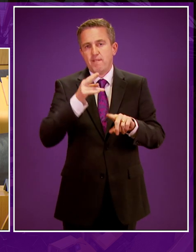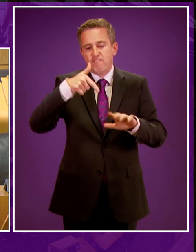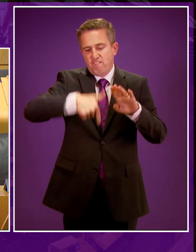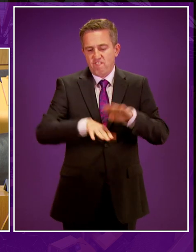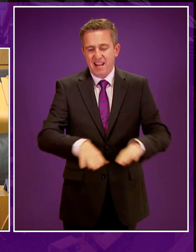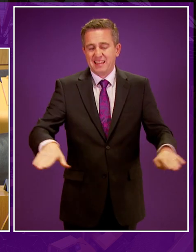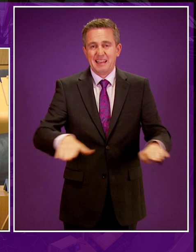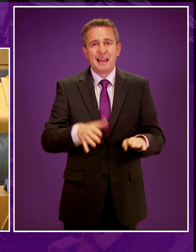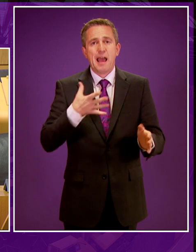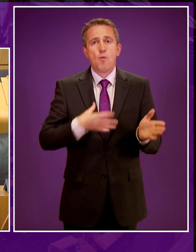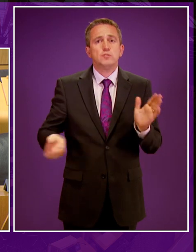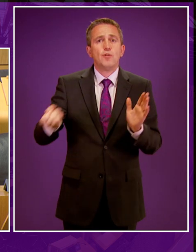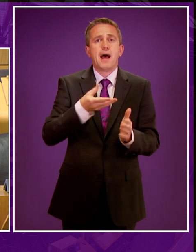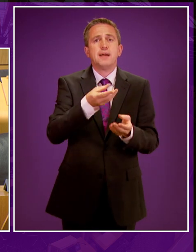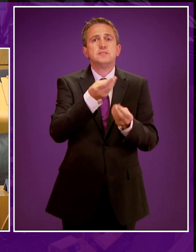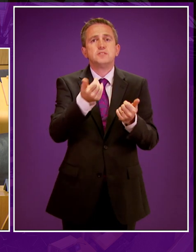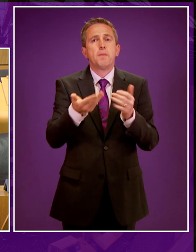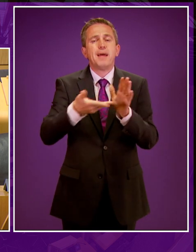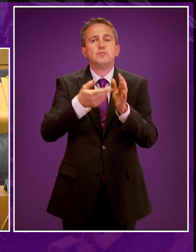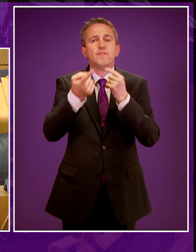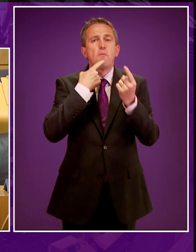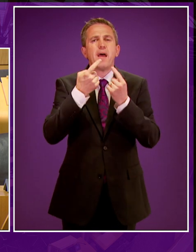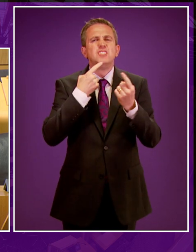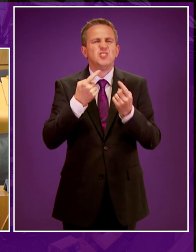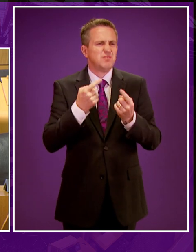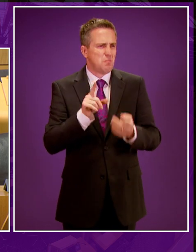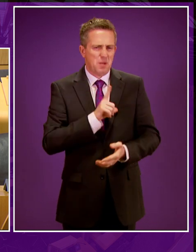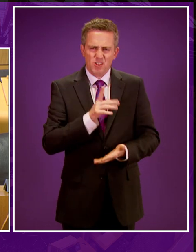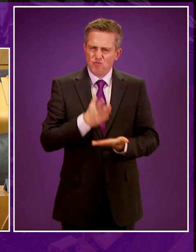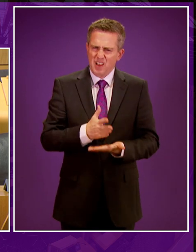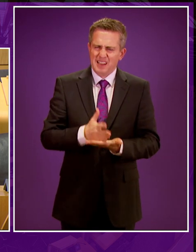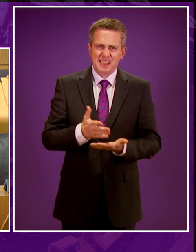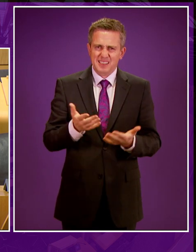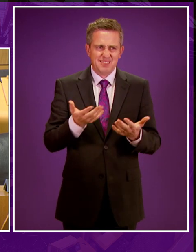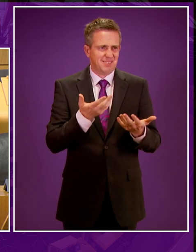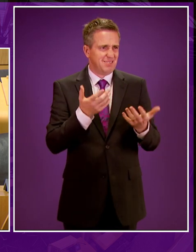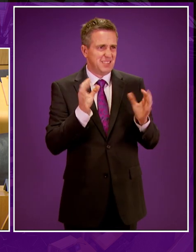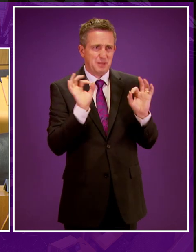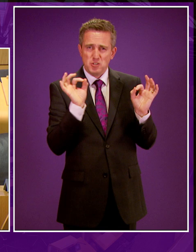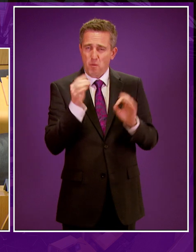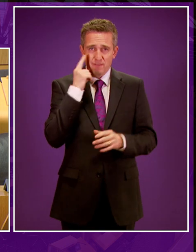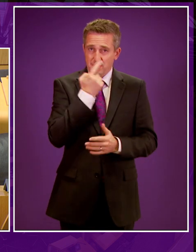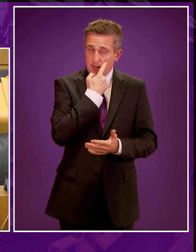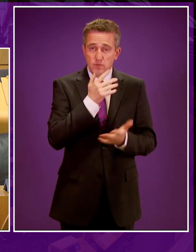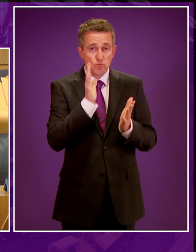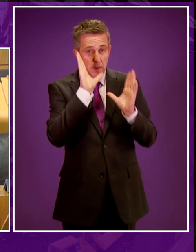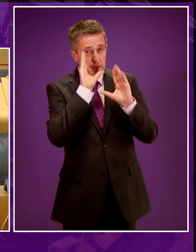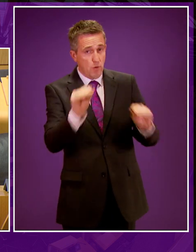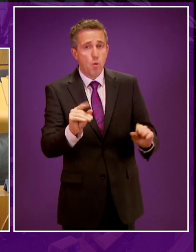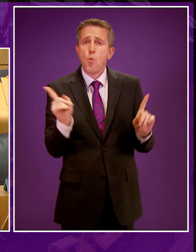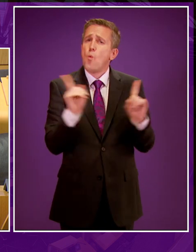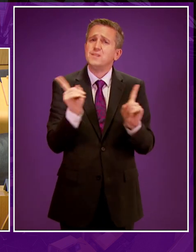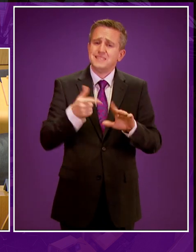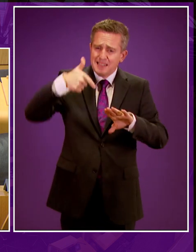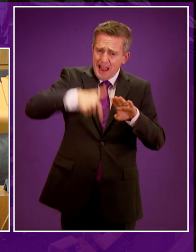I hope to try and bring a little bit of light to a debate that has so far contained rather more heat. I think, first of all, we should be clear on what hydraulic fracturing